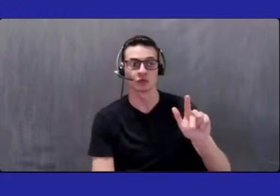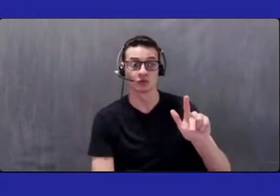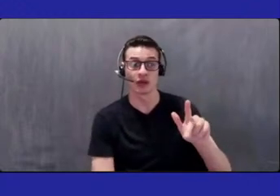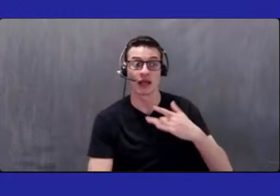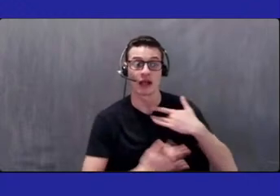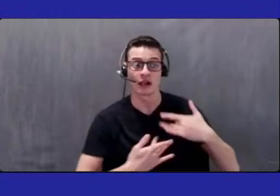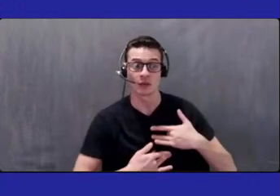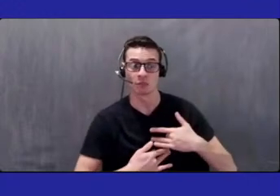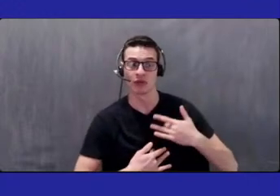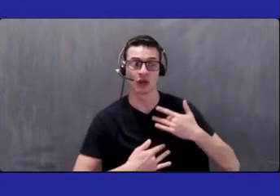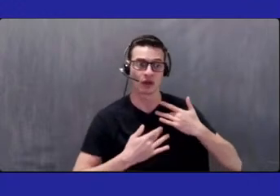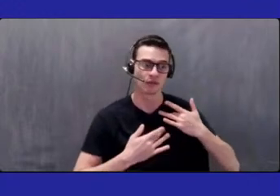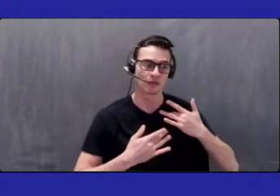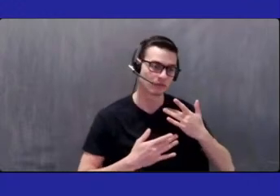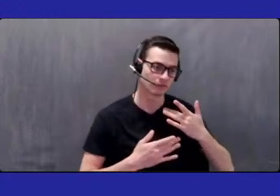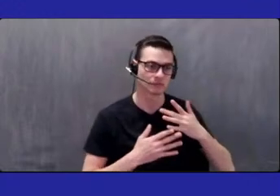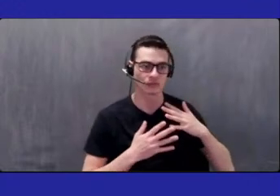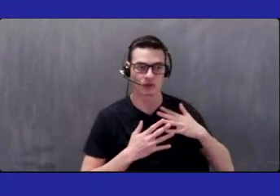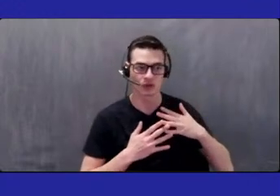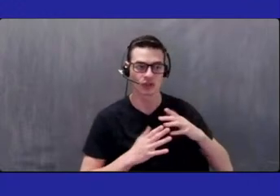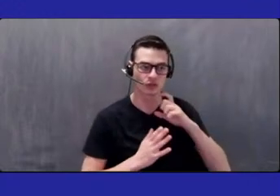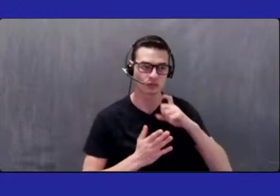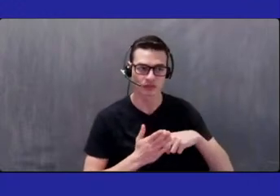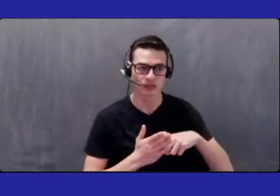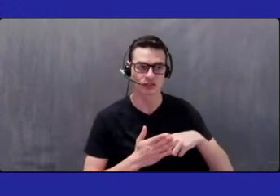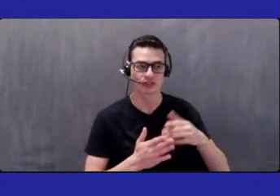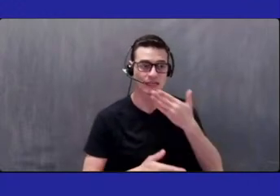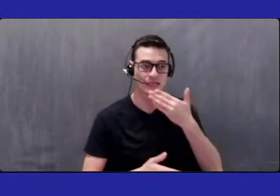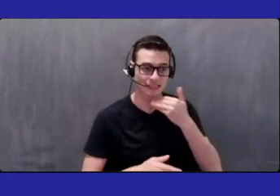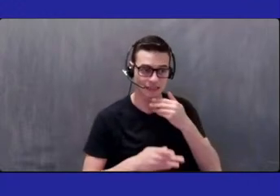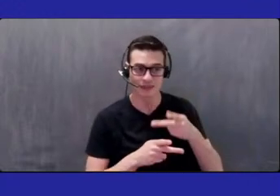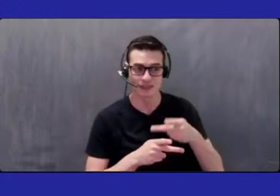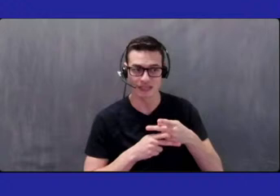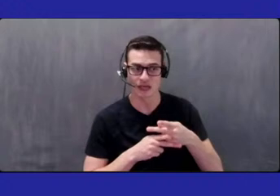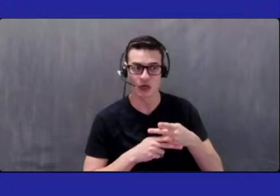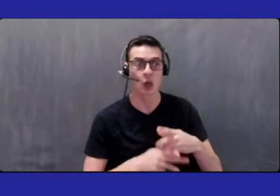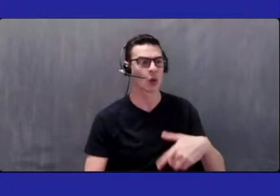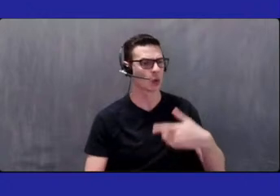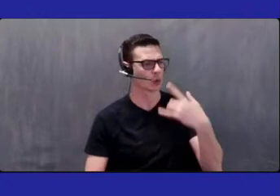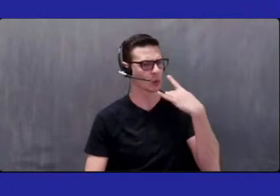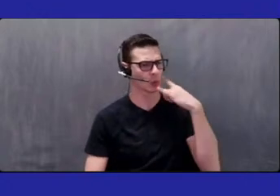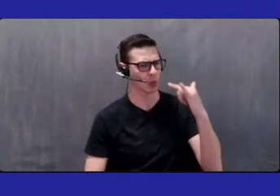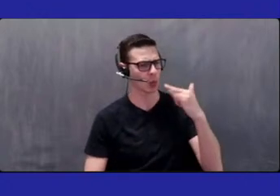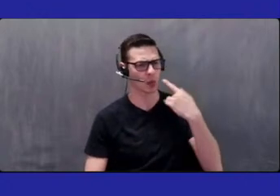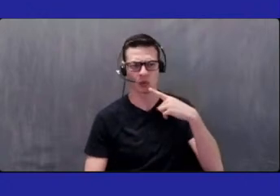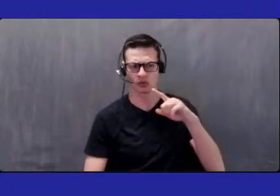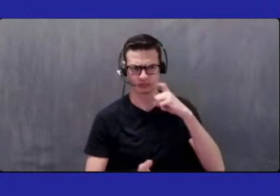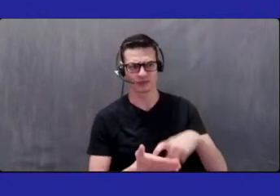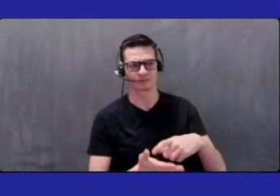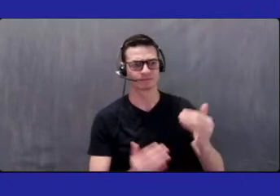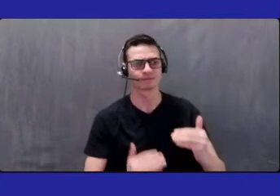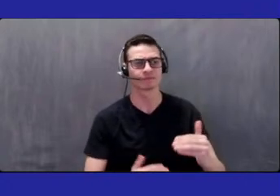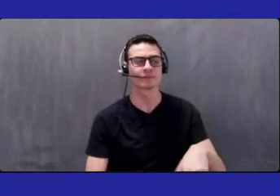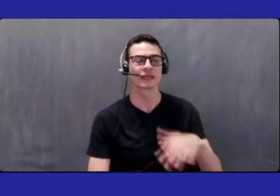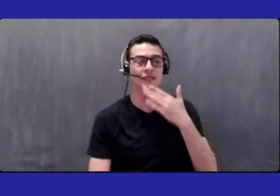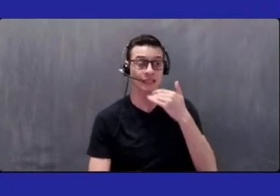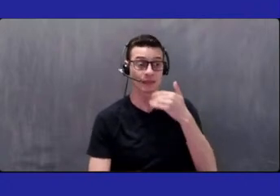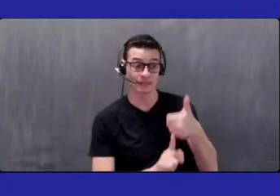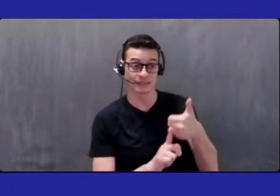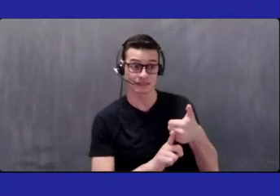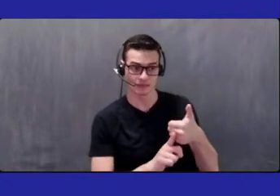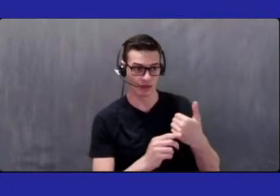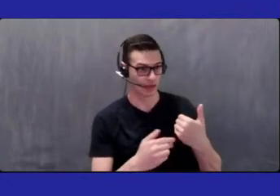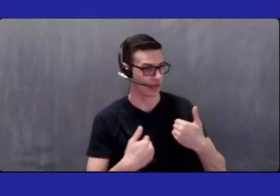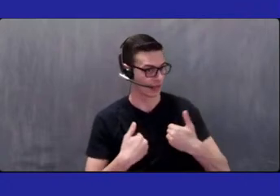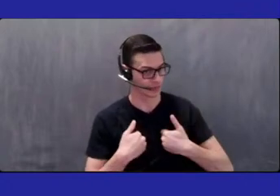Medical Association, the Gold Recognition in Diabetes Care. Amongst Gotham itself, it is actually one of the best in show as